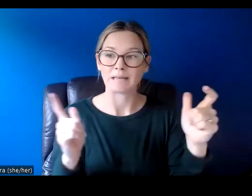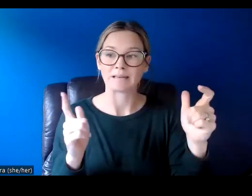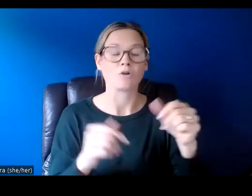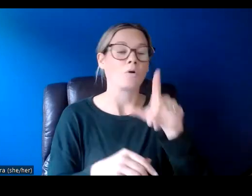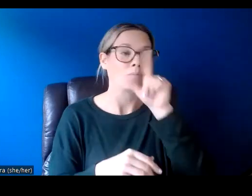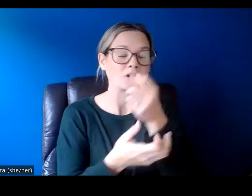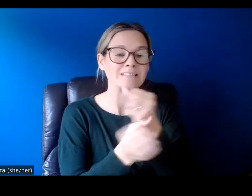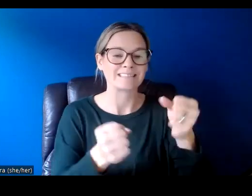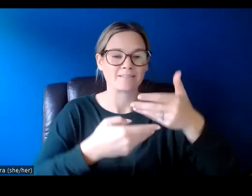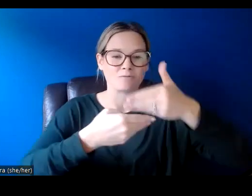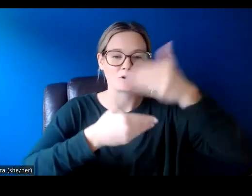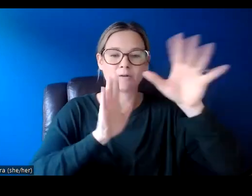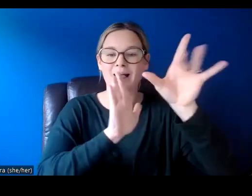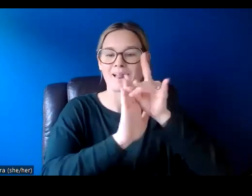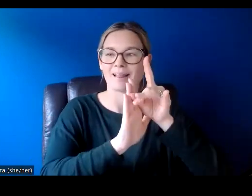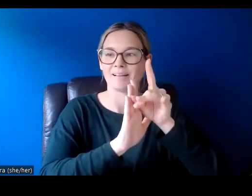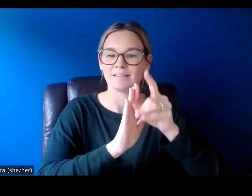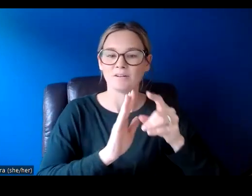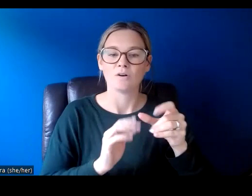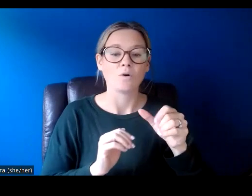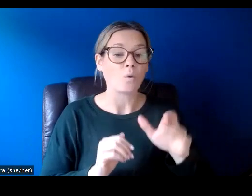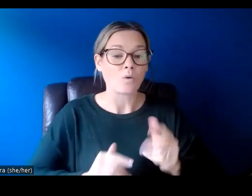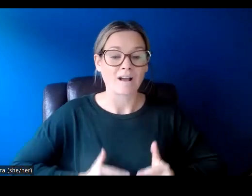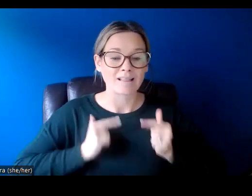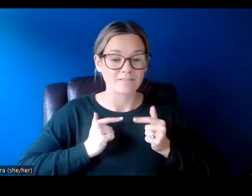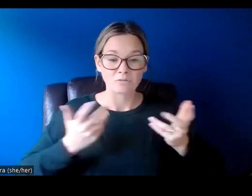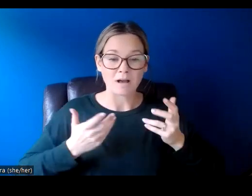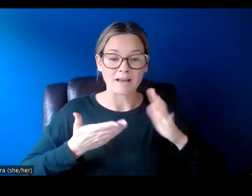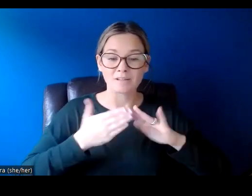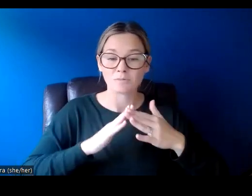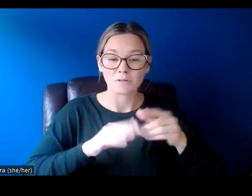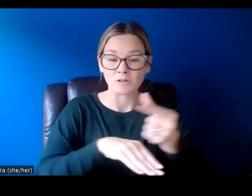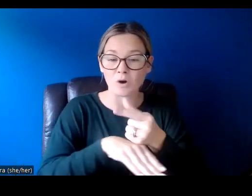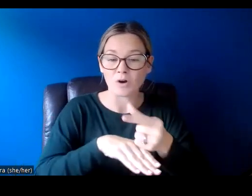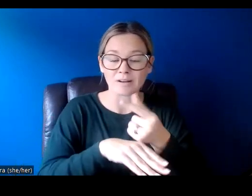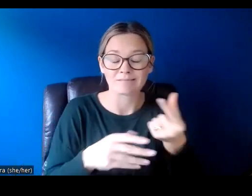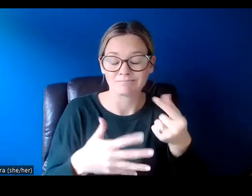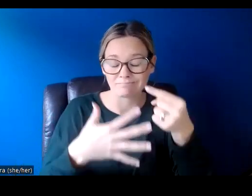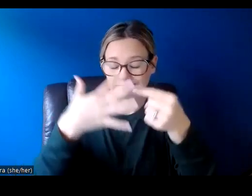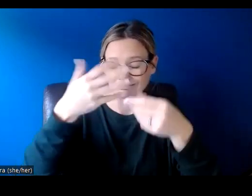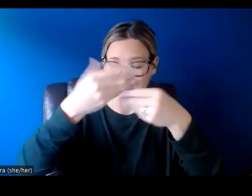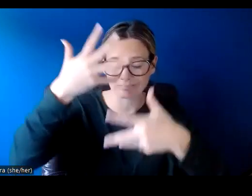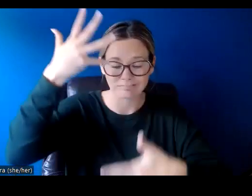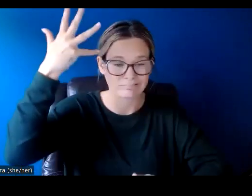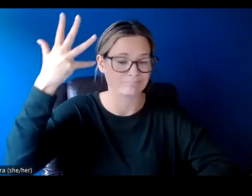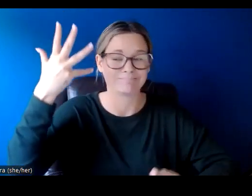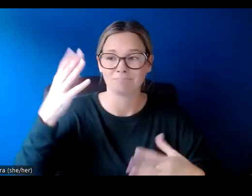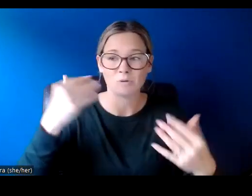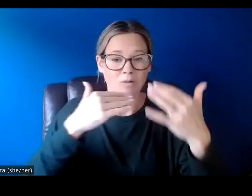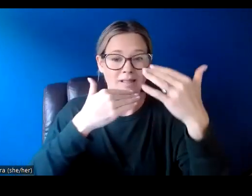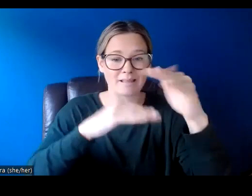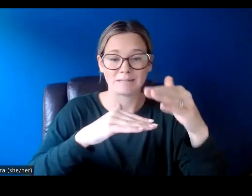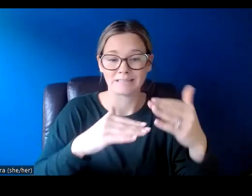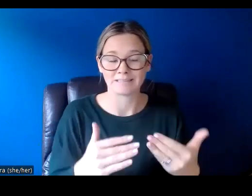And it can be living, like a community garden. Really, these possibilities are almost endless. And